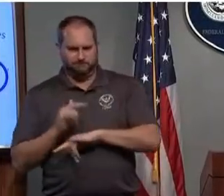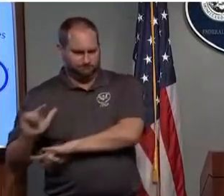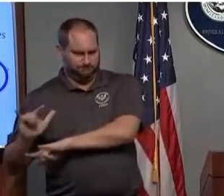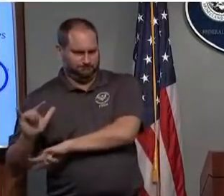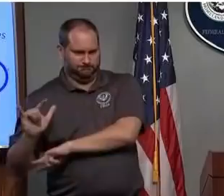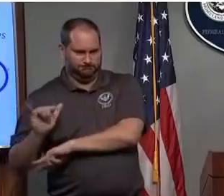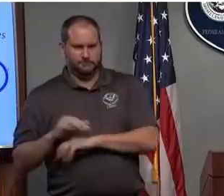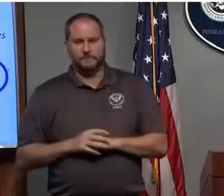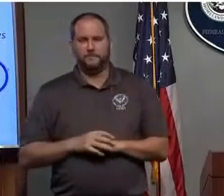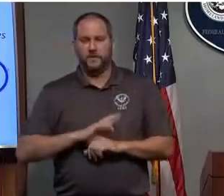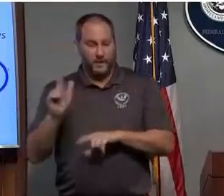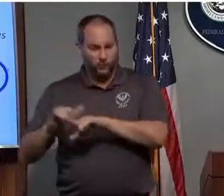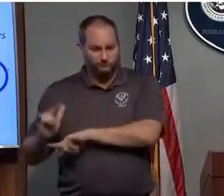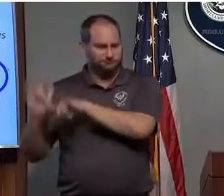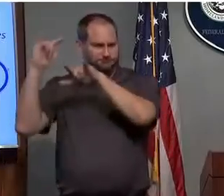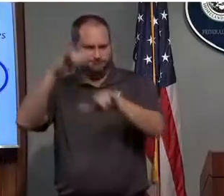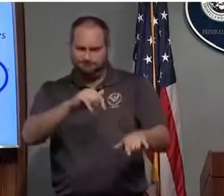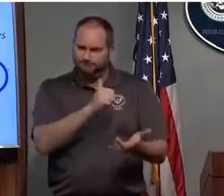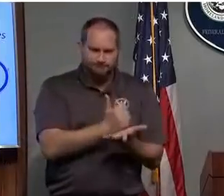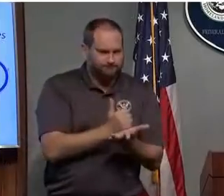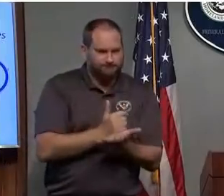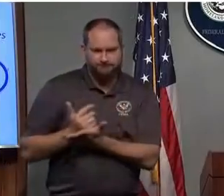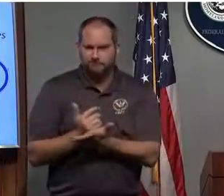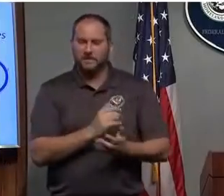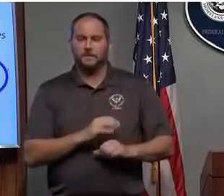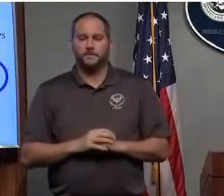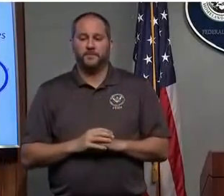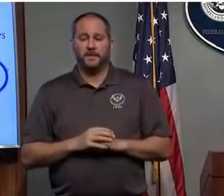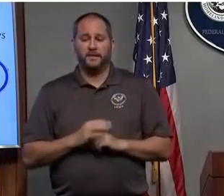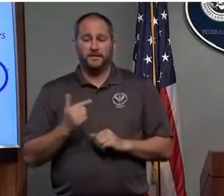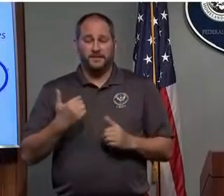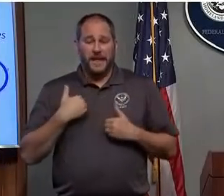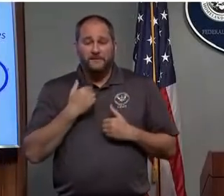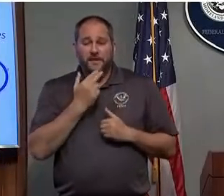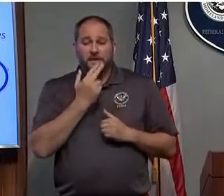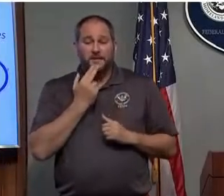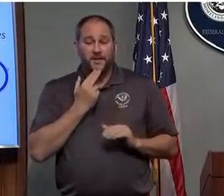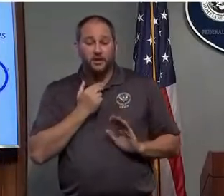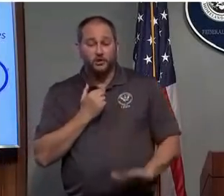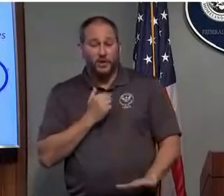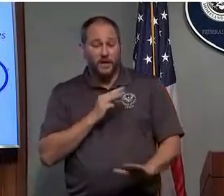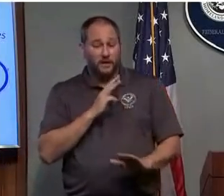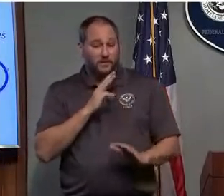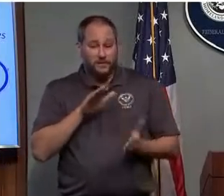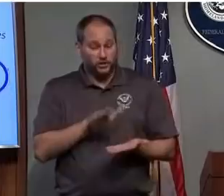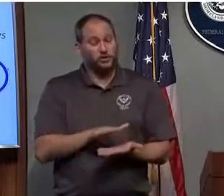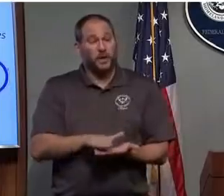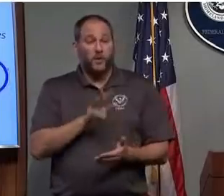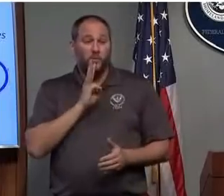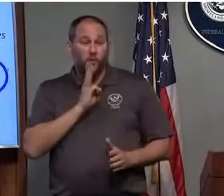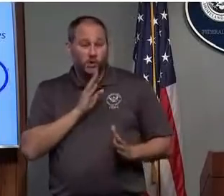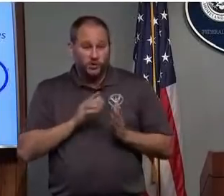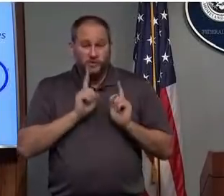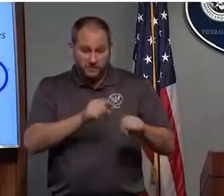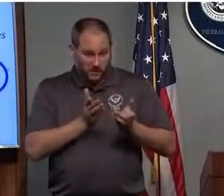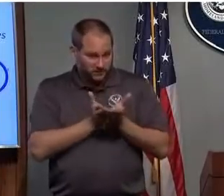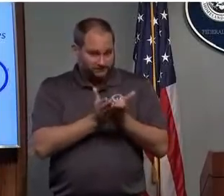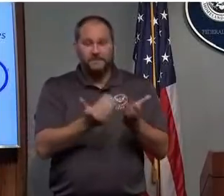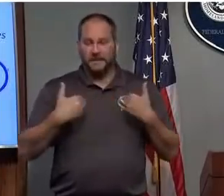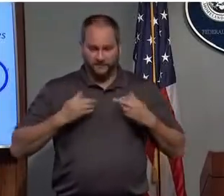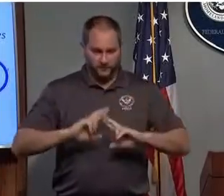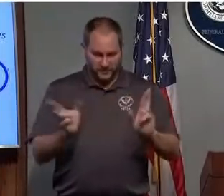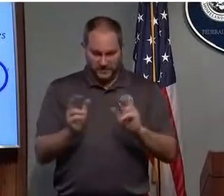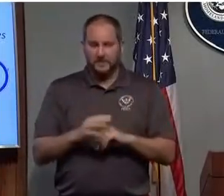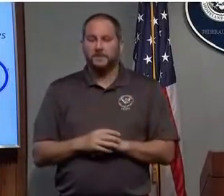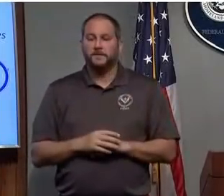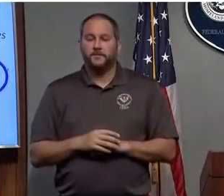In addition, we have shallow water response boat teams and deployable specialized forces to provide law enforcement, maritime security,